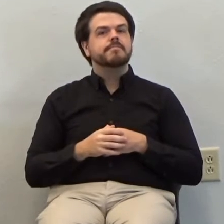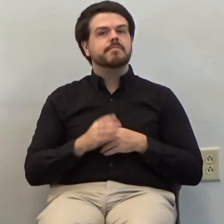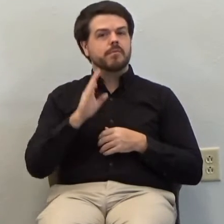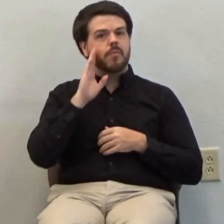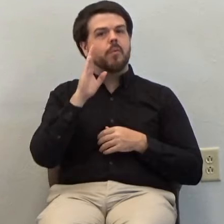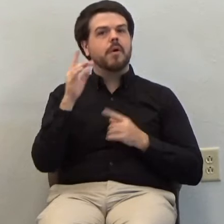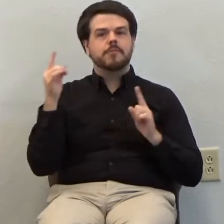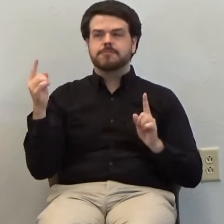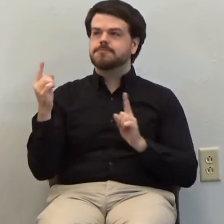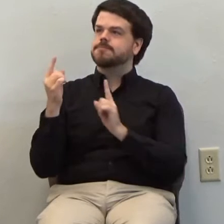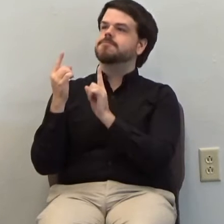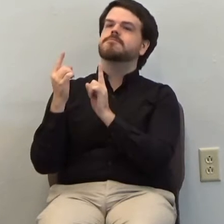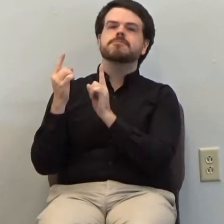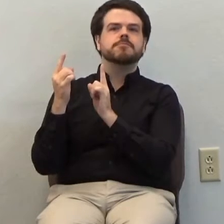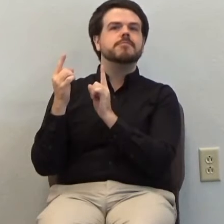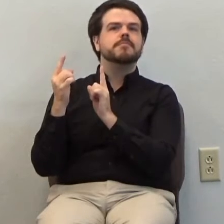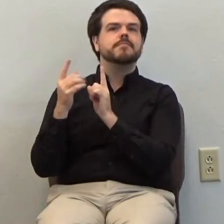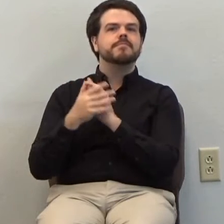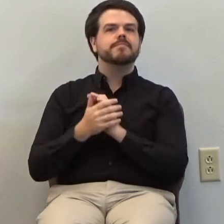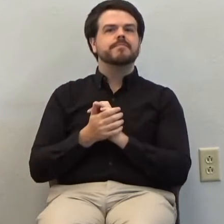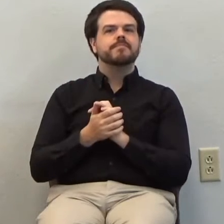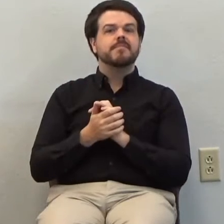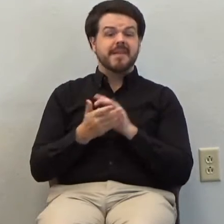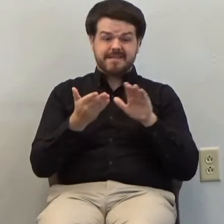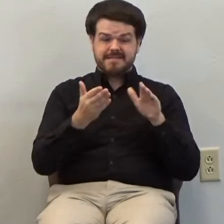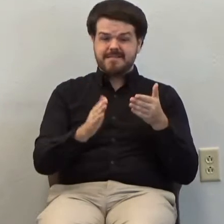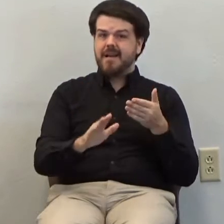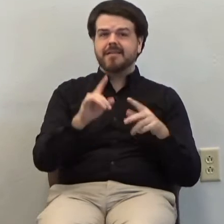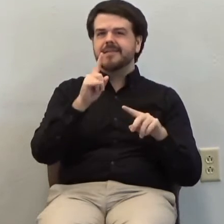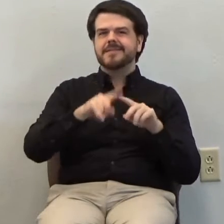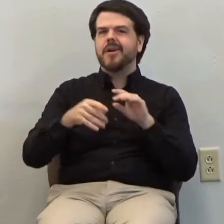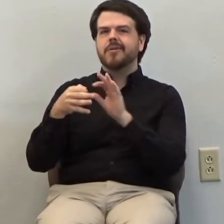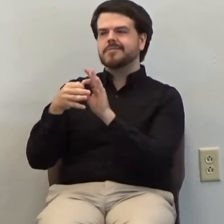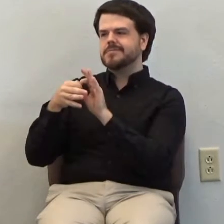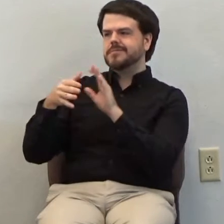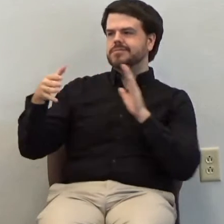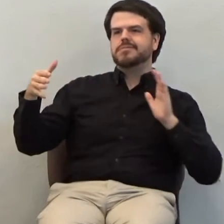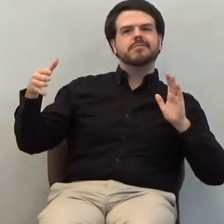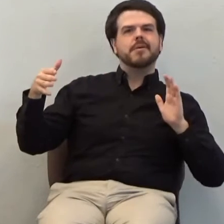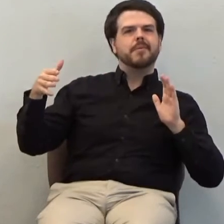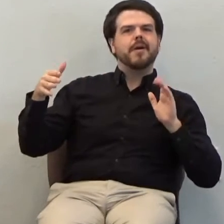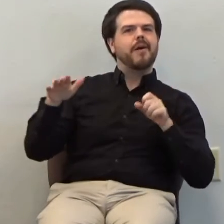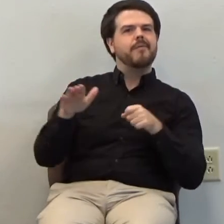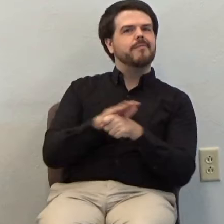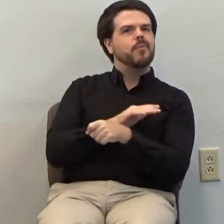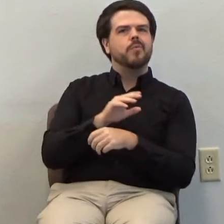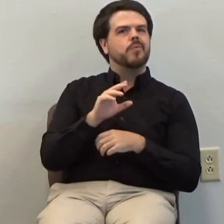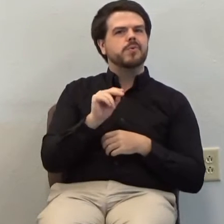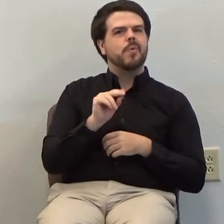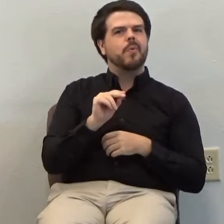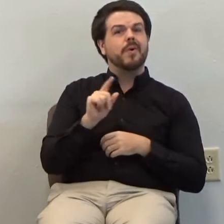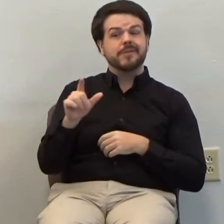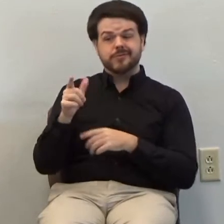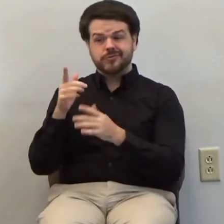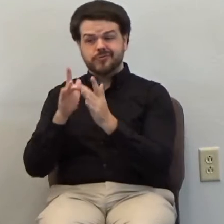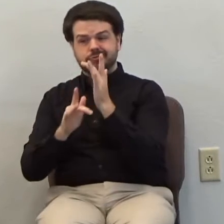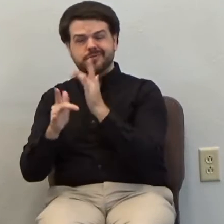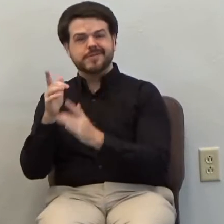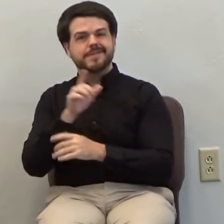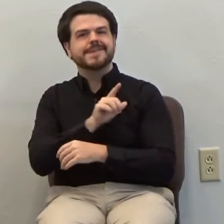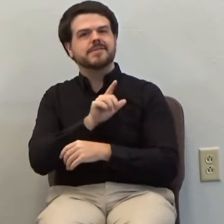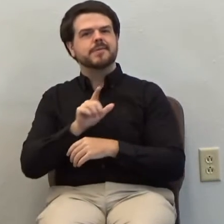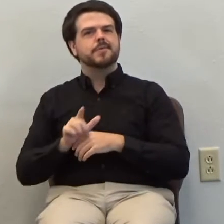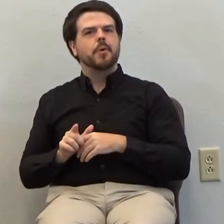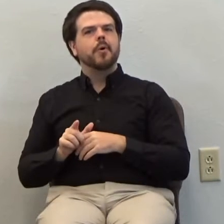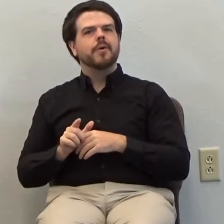can't keep Him out of anyone's life, because He is the Lord, both of the dead and the living.